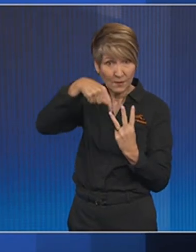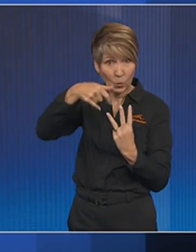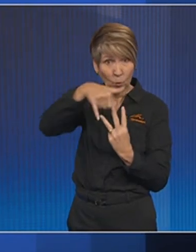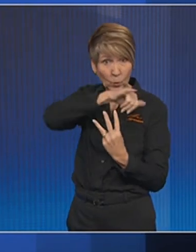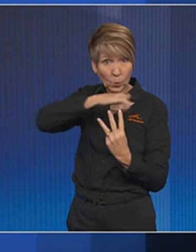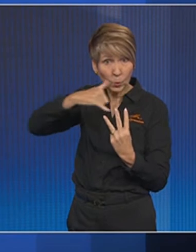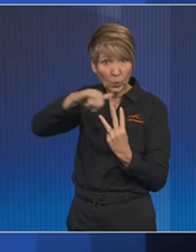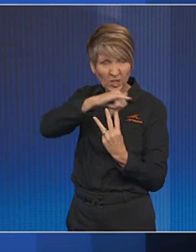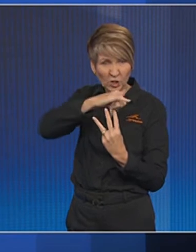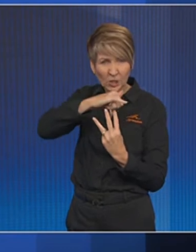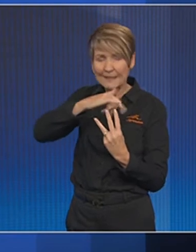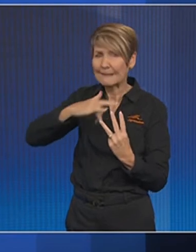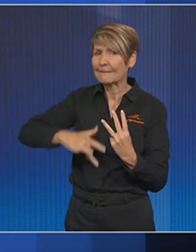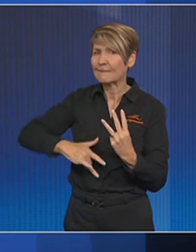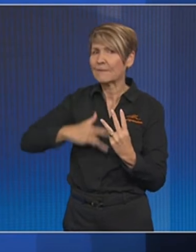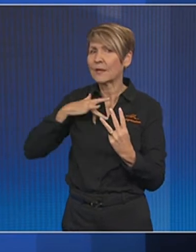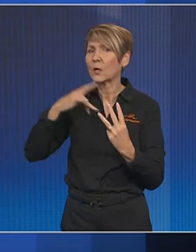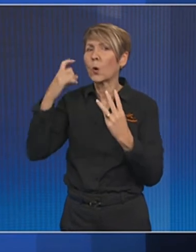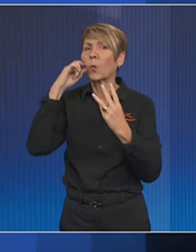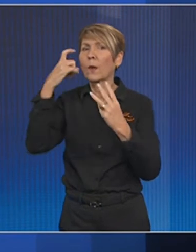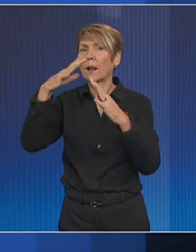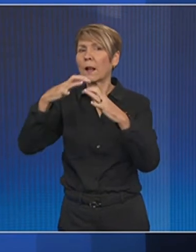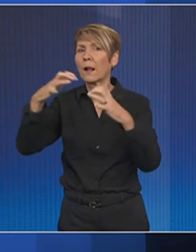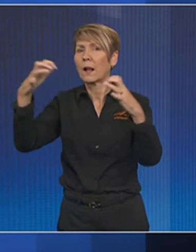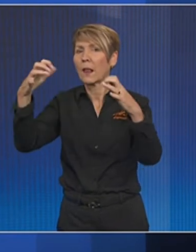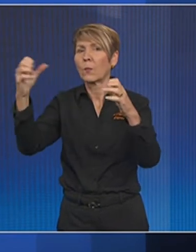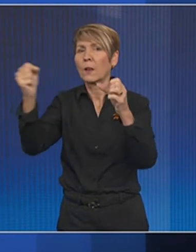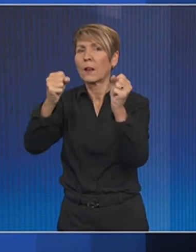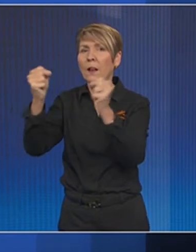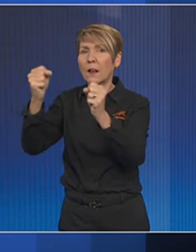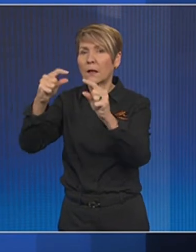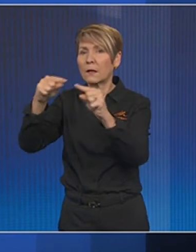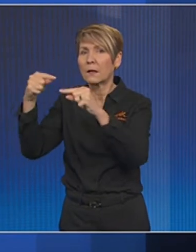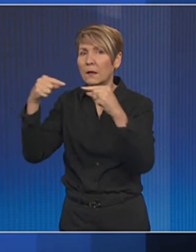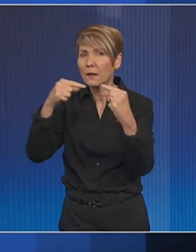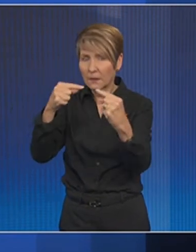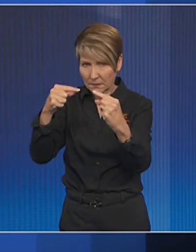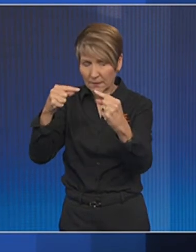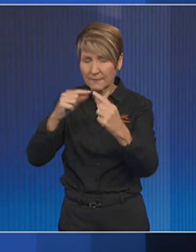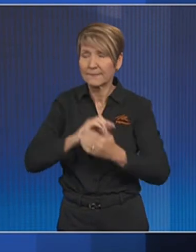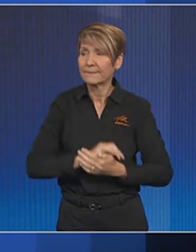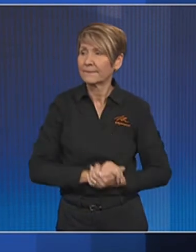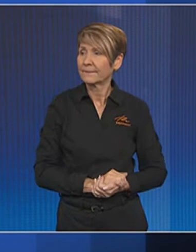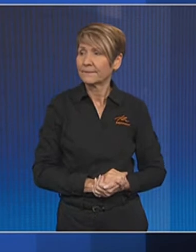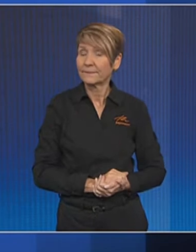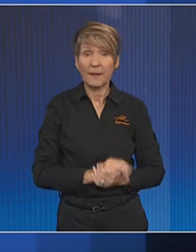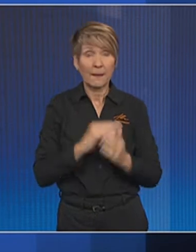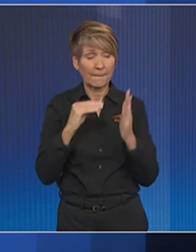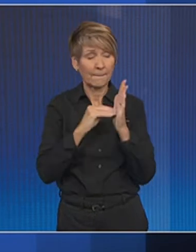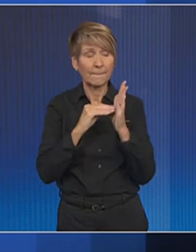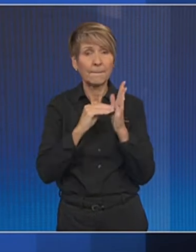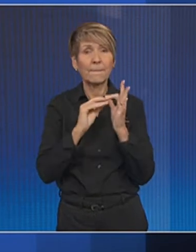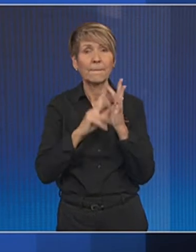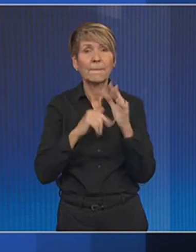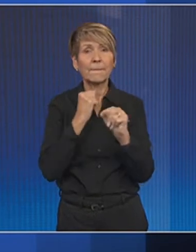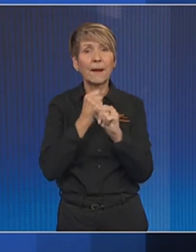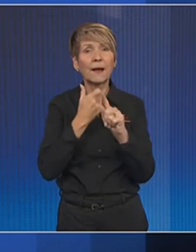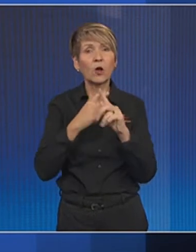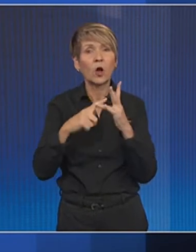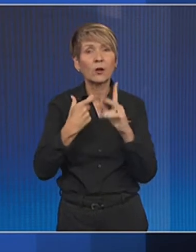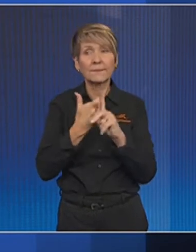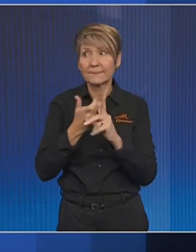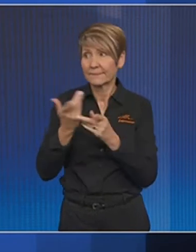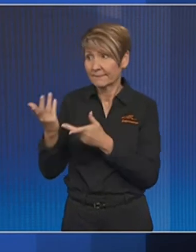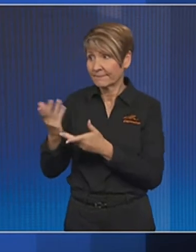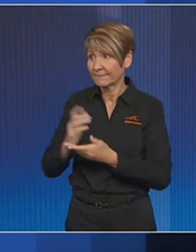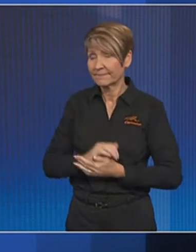coalition. South East Asia correspondent Mzoe Ford reports from Bangkok. Thailand's